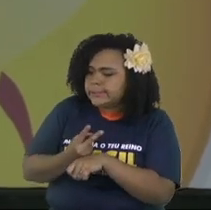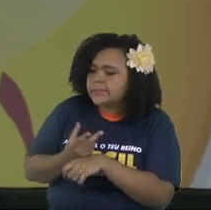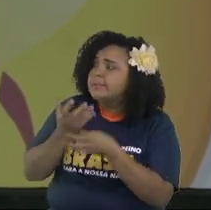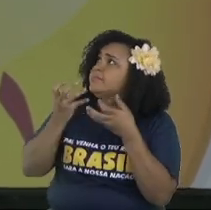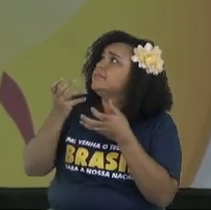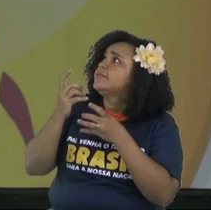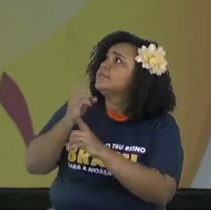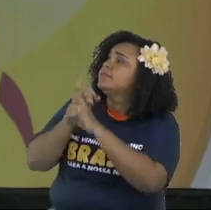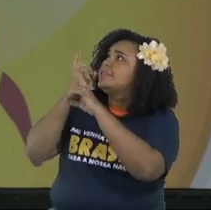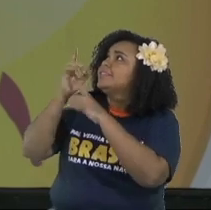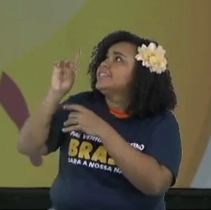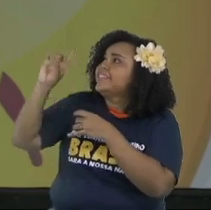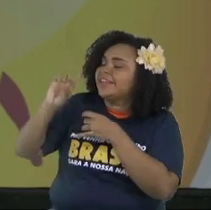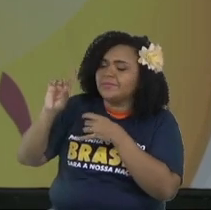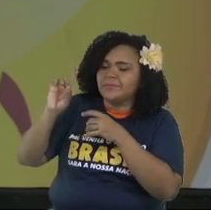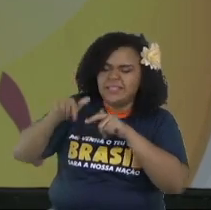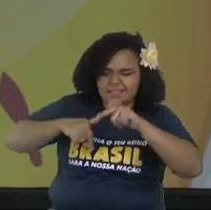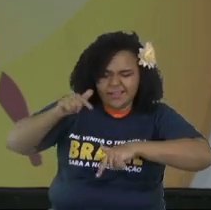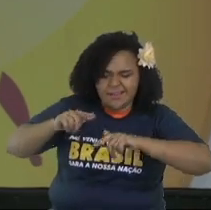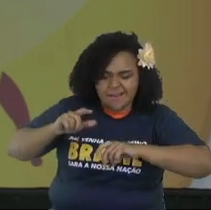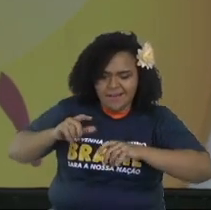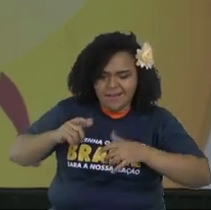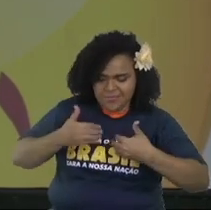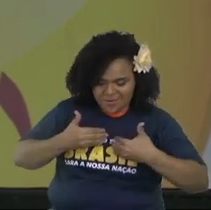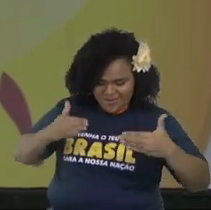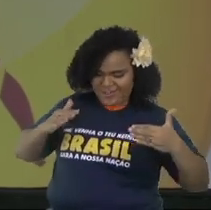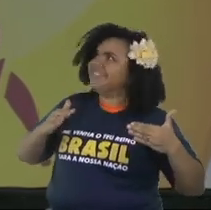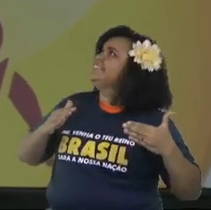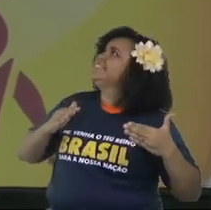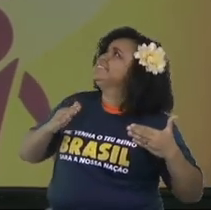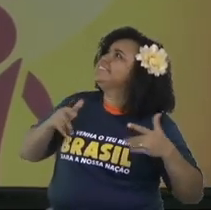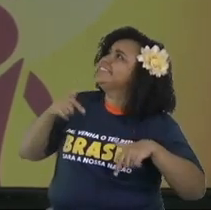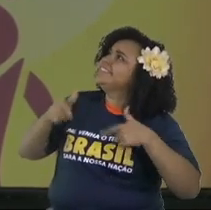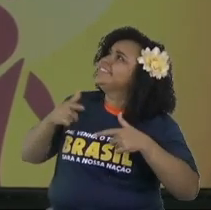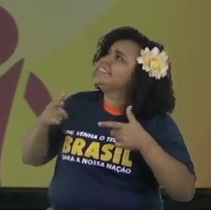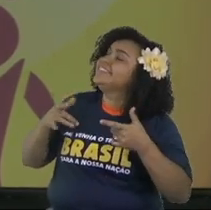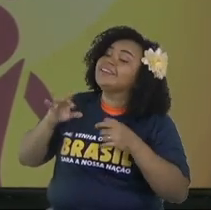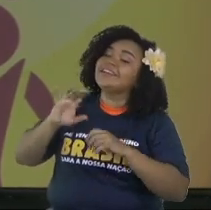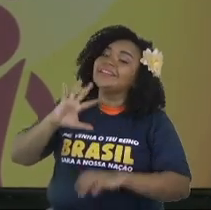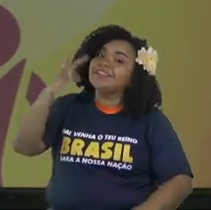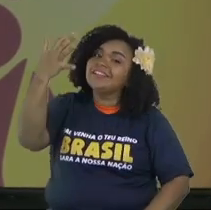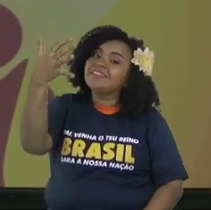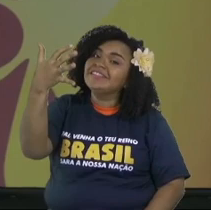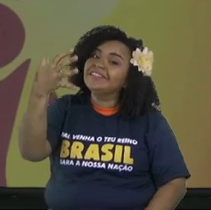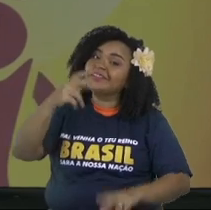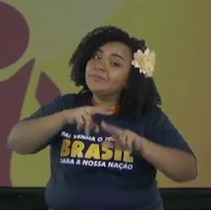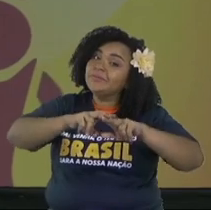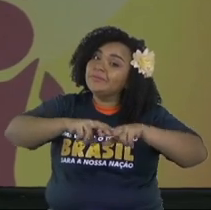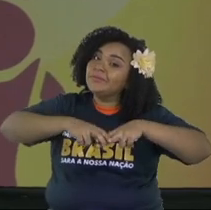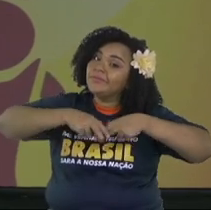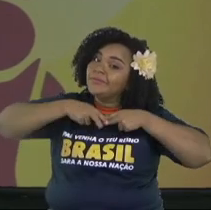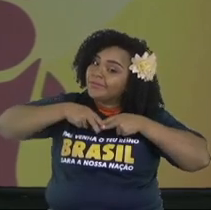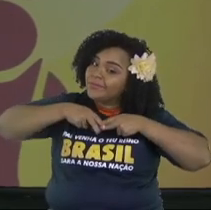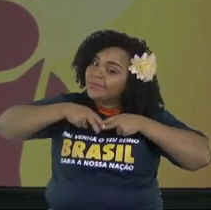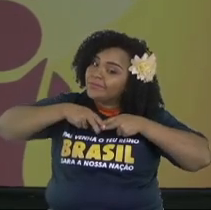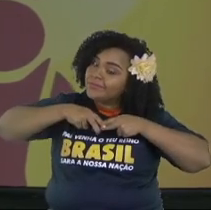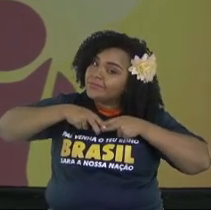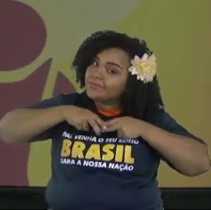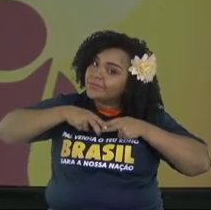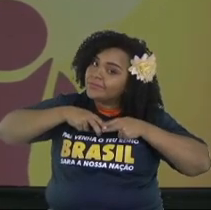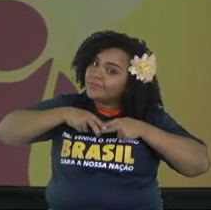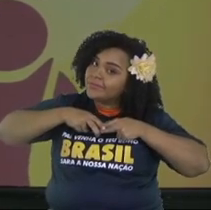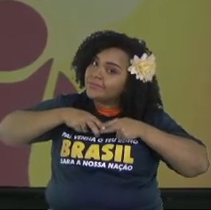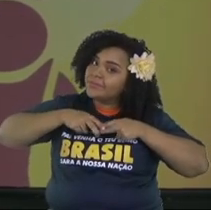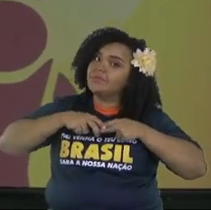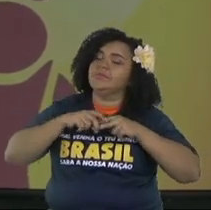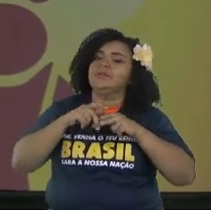in accordance with the law and the commandments seeking his God he did with all his heart